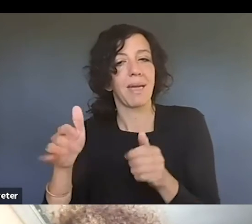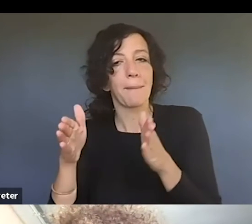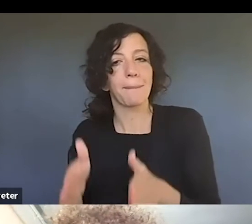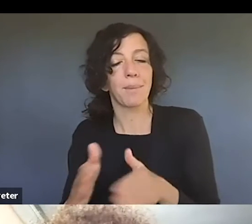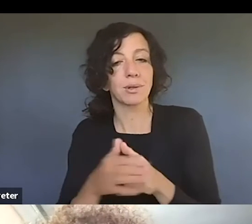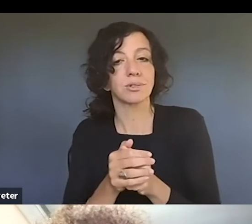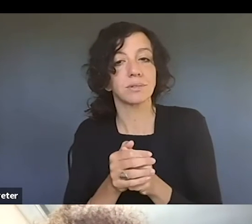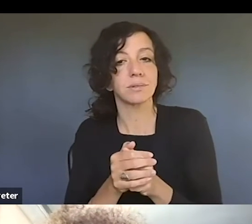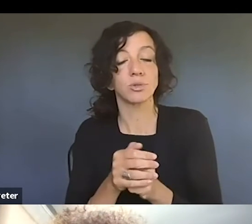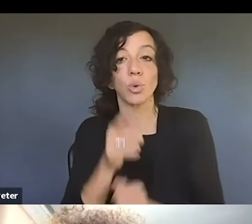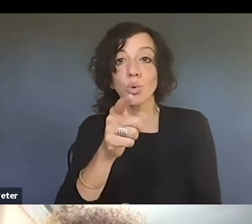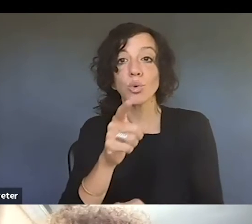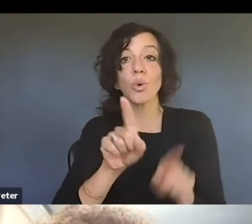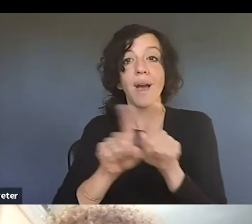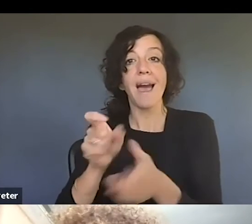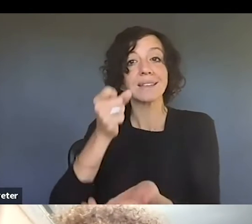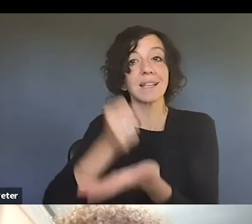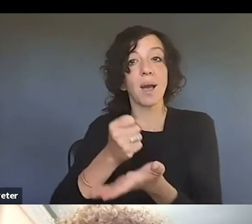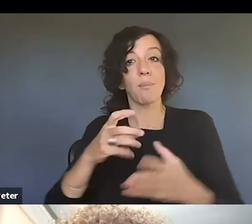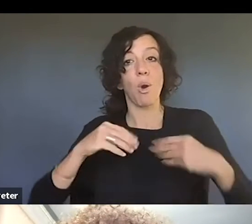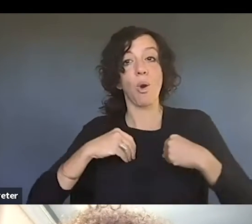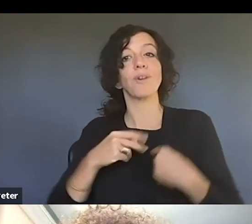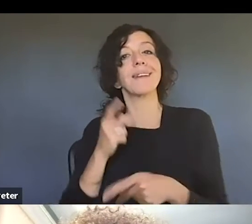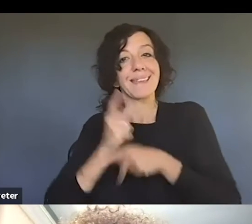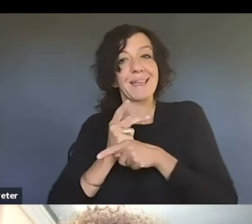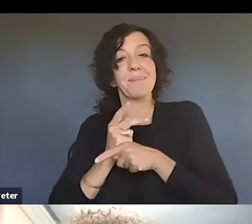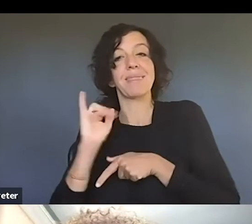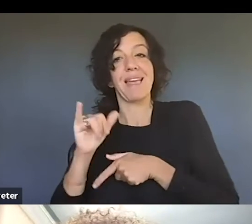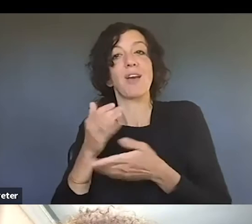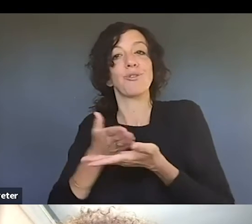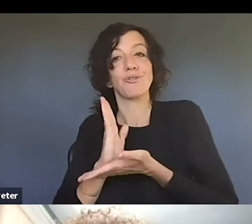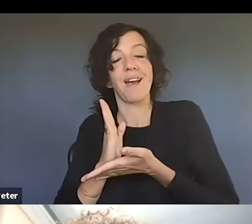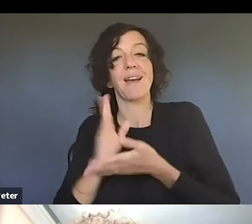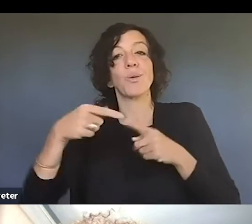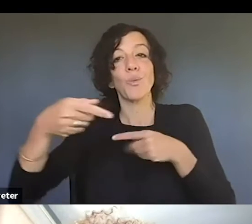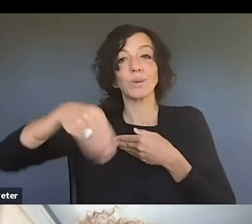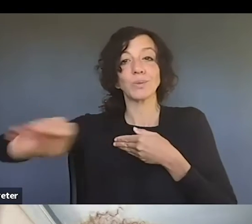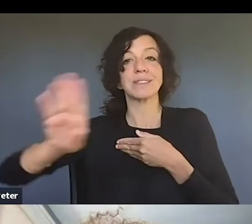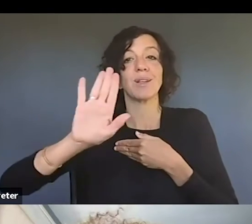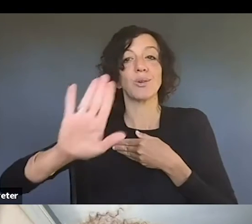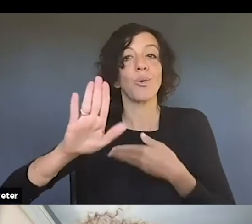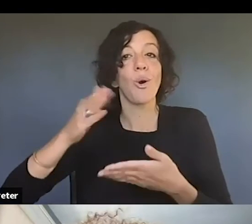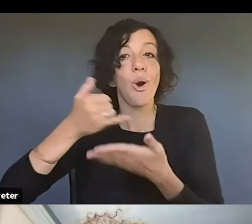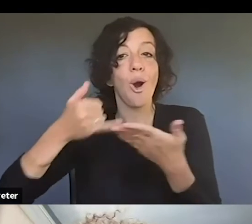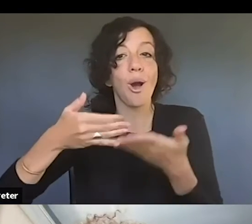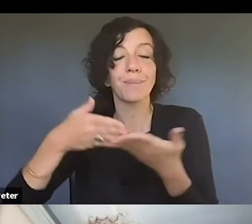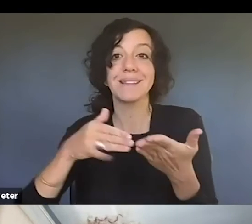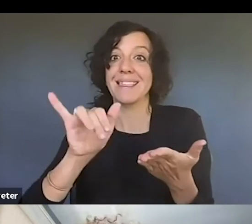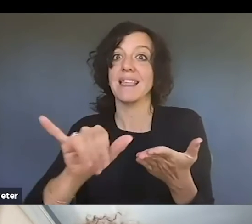as the copyright owner in the work, retain the copyright. And that's a very important right for visual artists to retain.